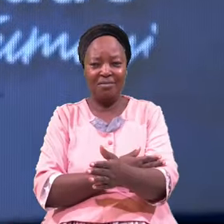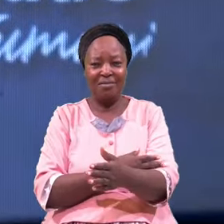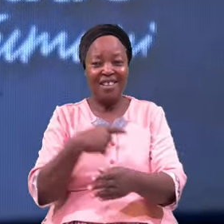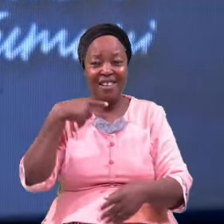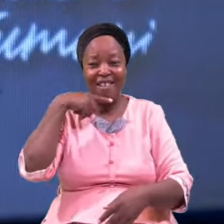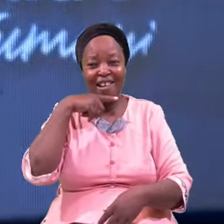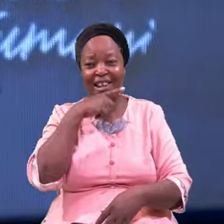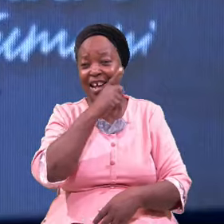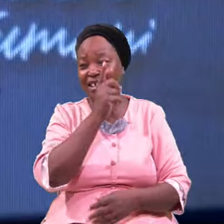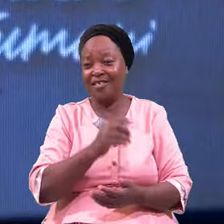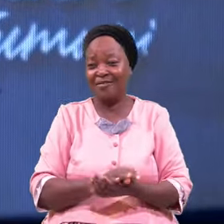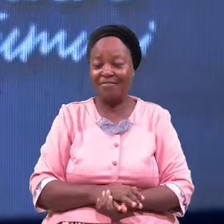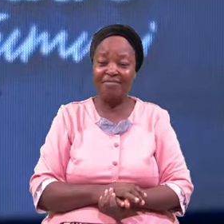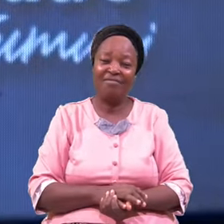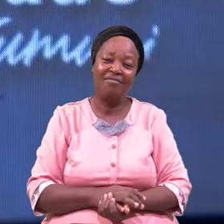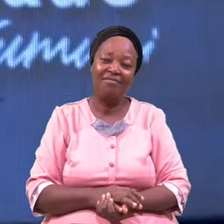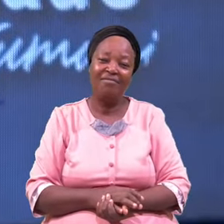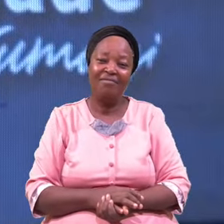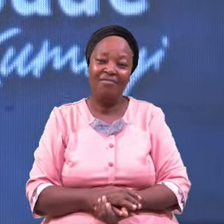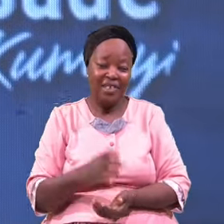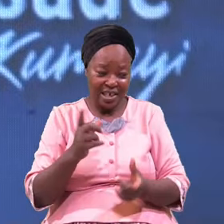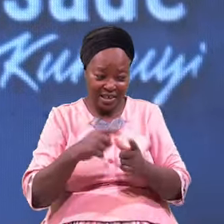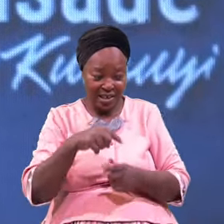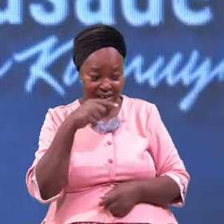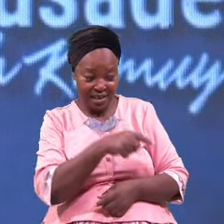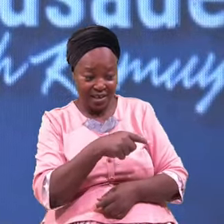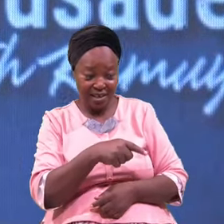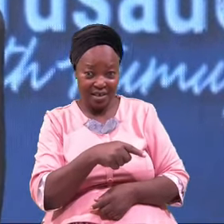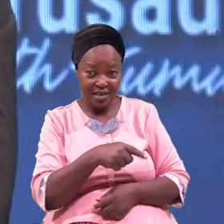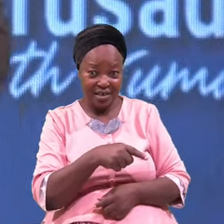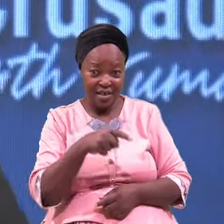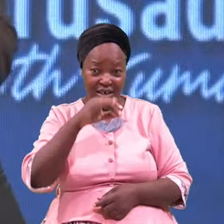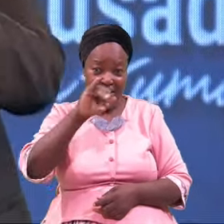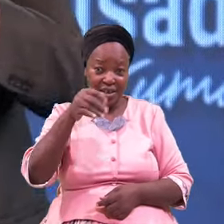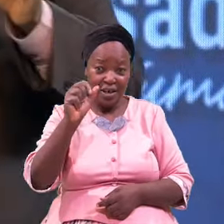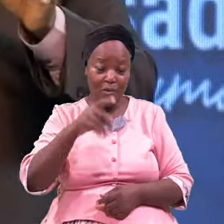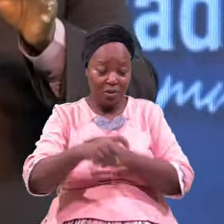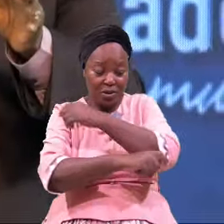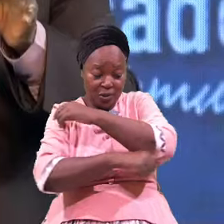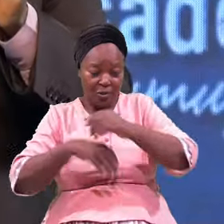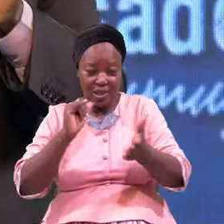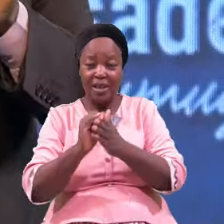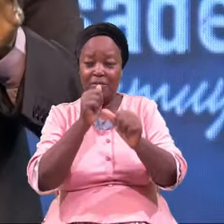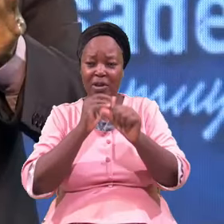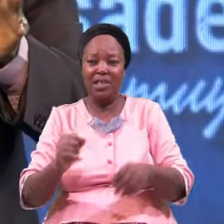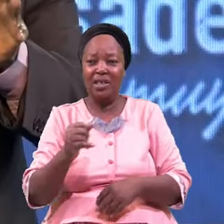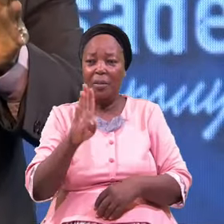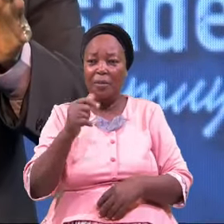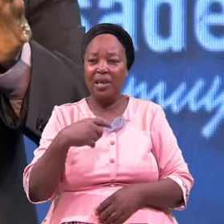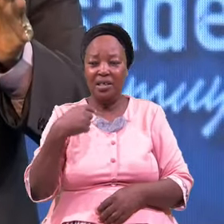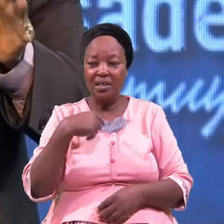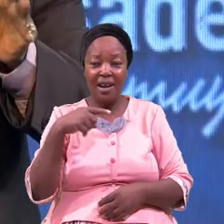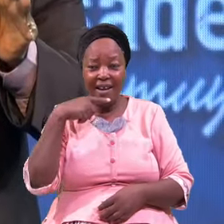And He Stole The Blessing By Telling A Lie